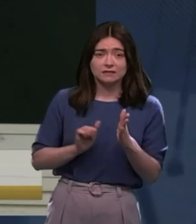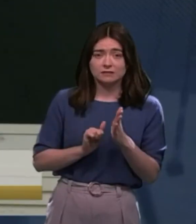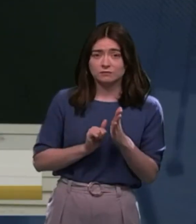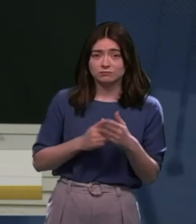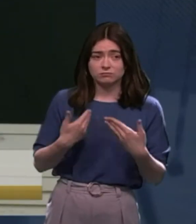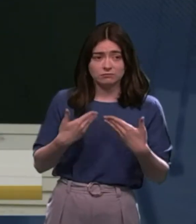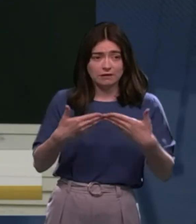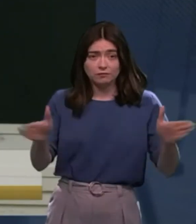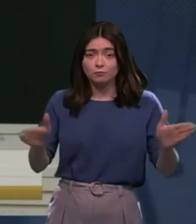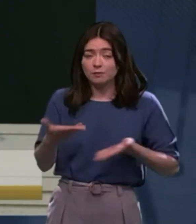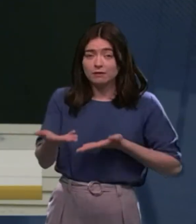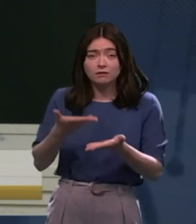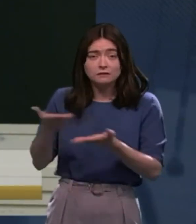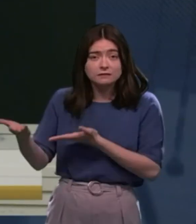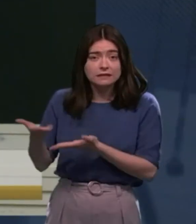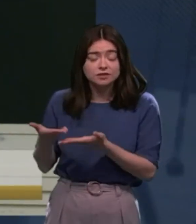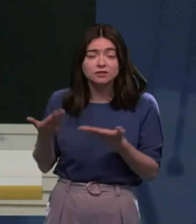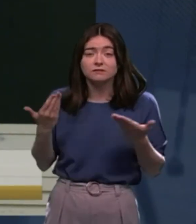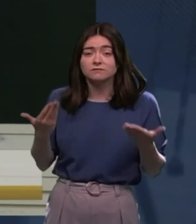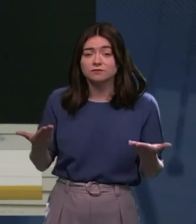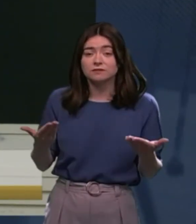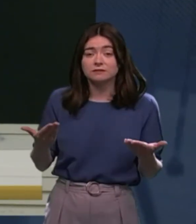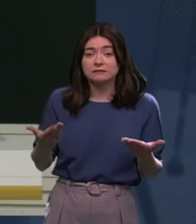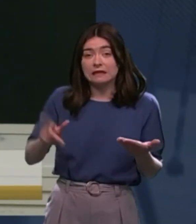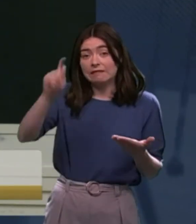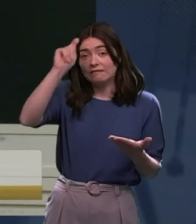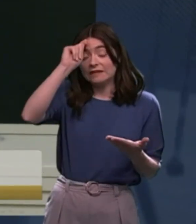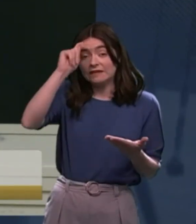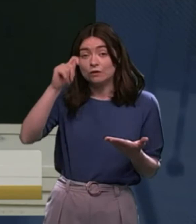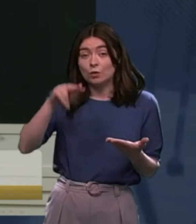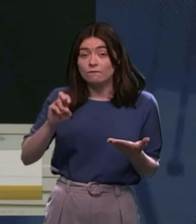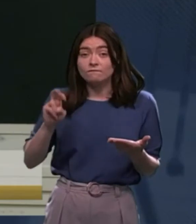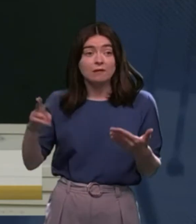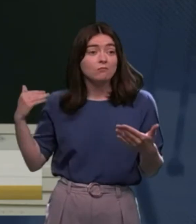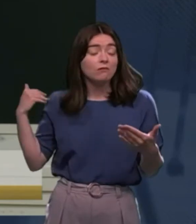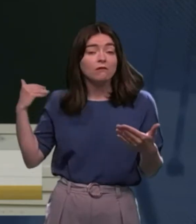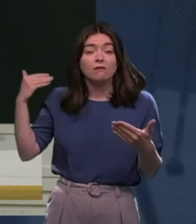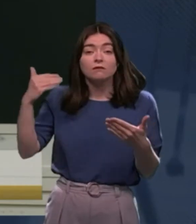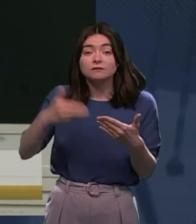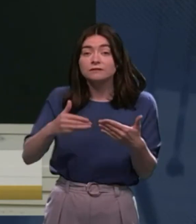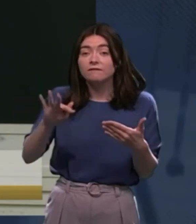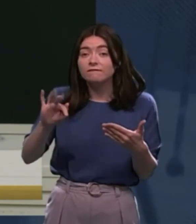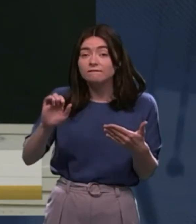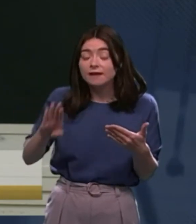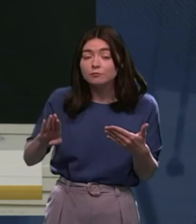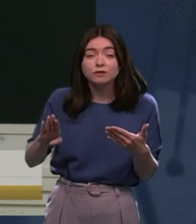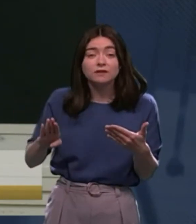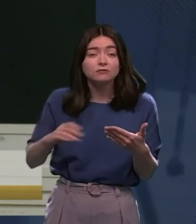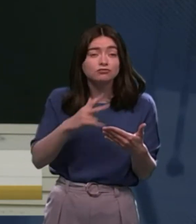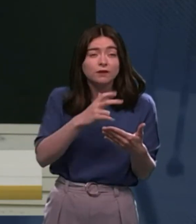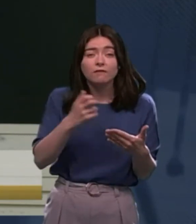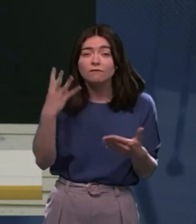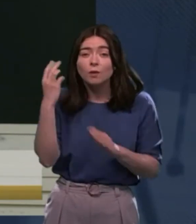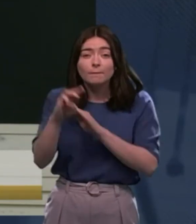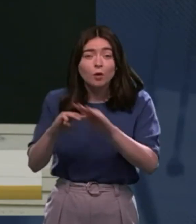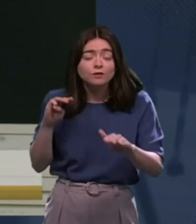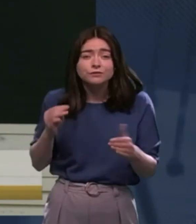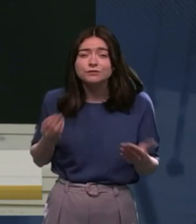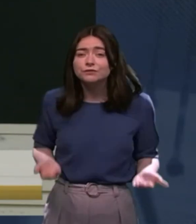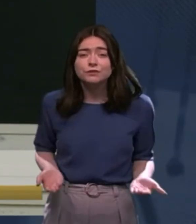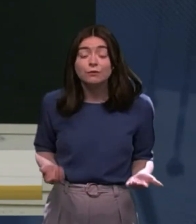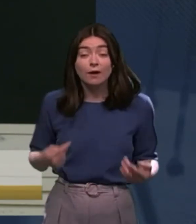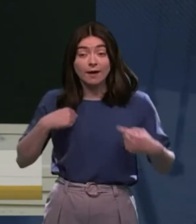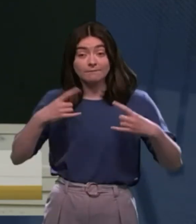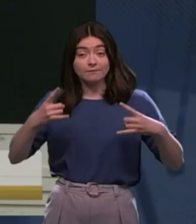public consultation from, I think, November to February, three or four months, and so, I mean,